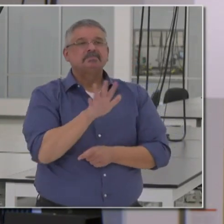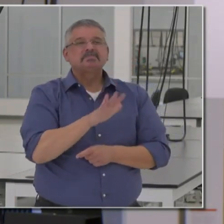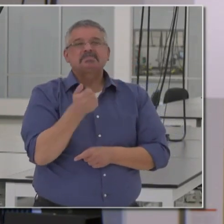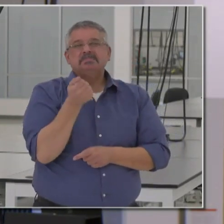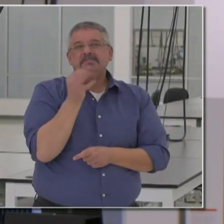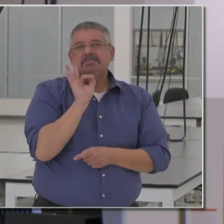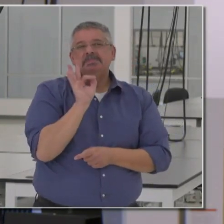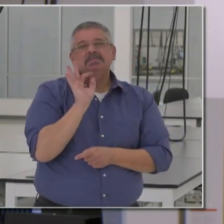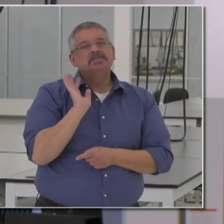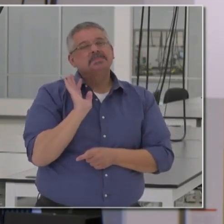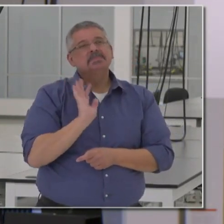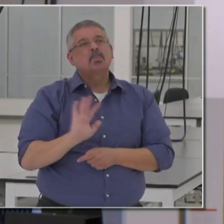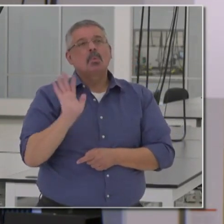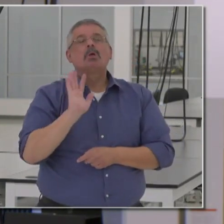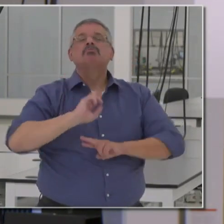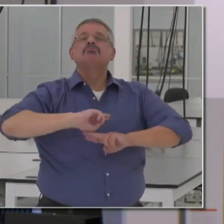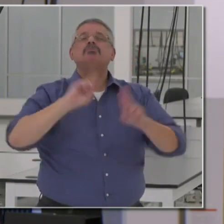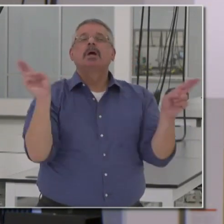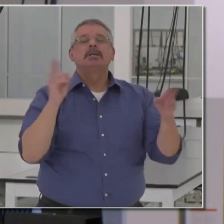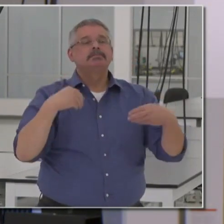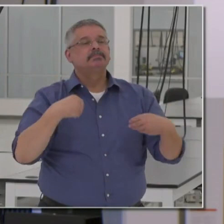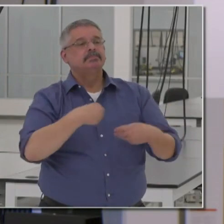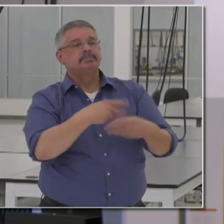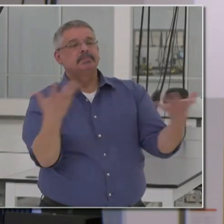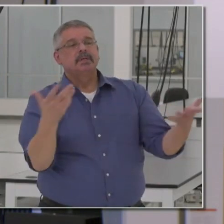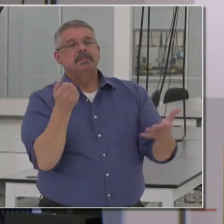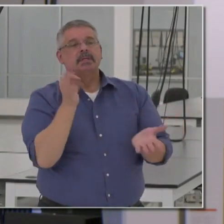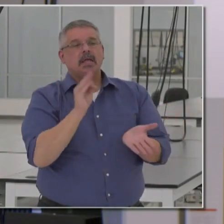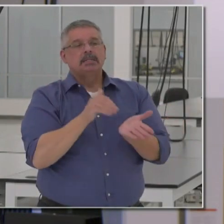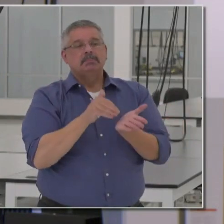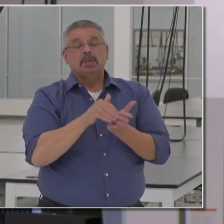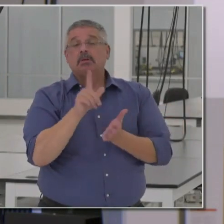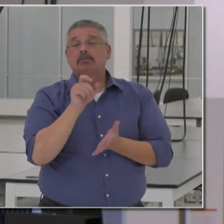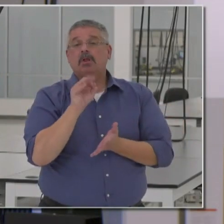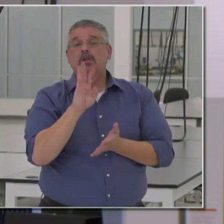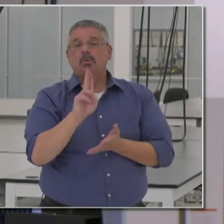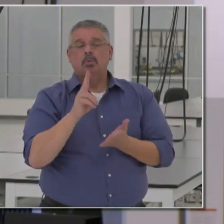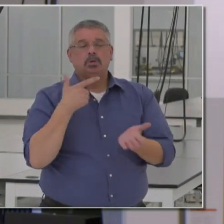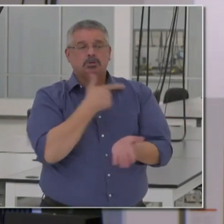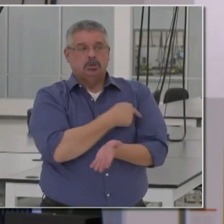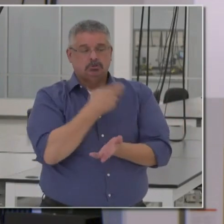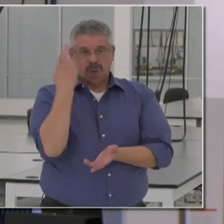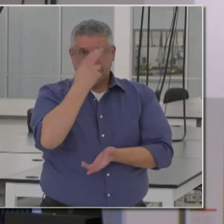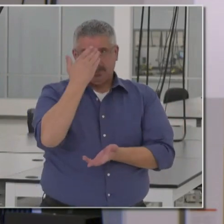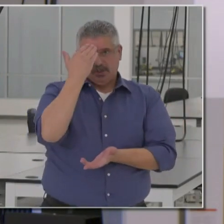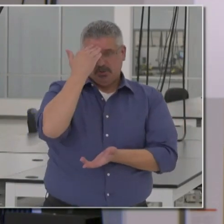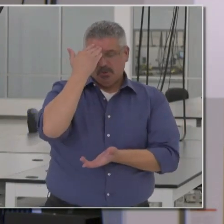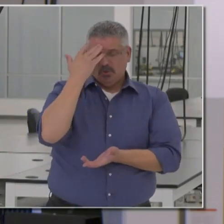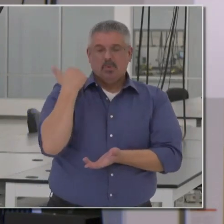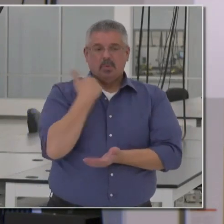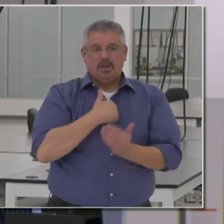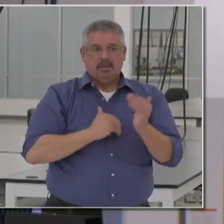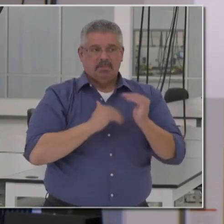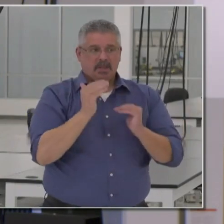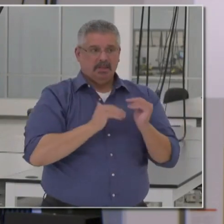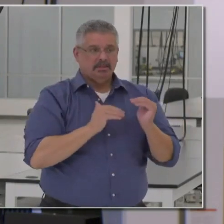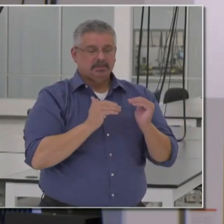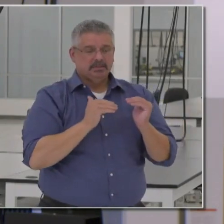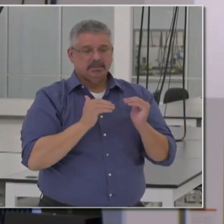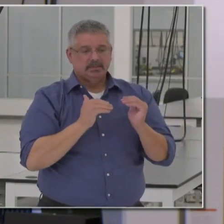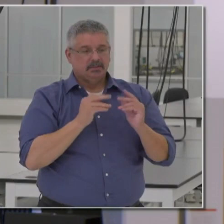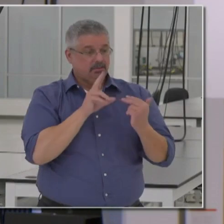million. Well, we provide about 19 million flu shots a year. By the way, the reason I know that is that we built off